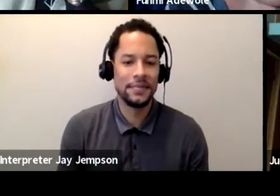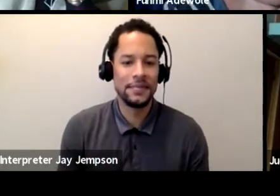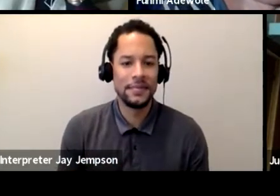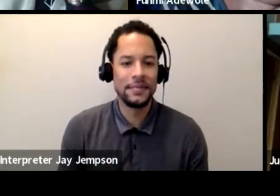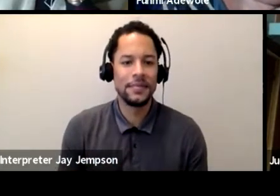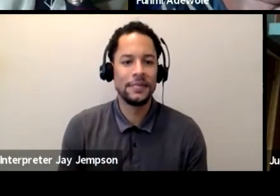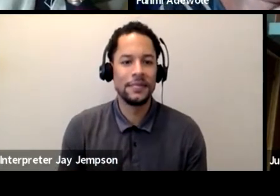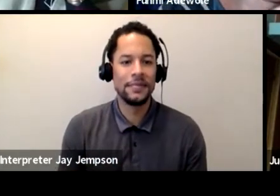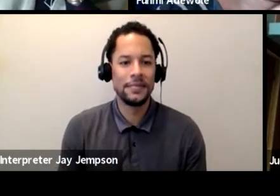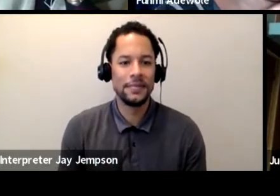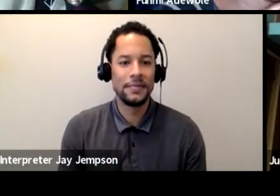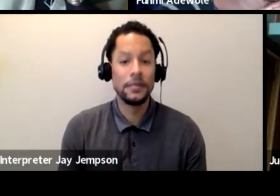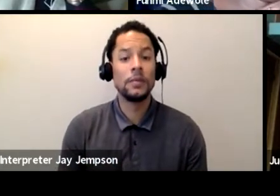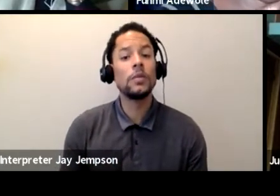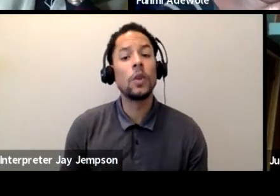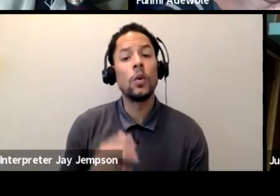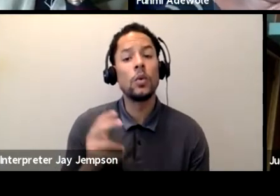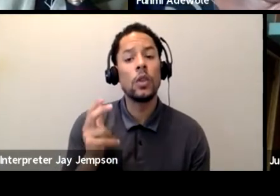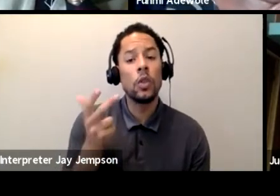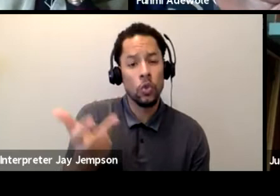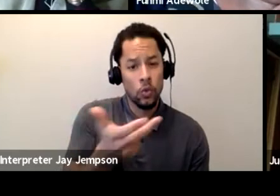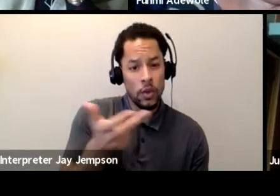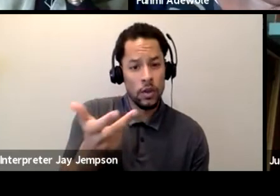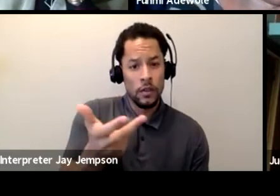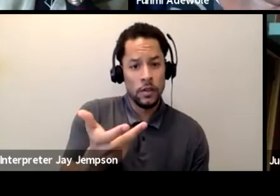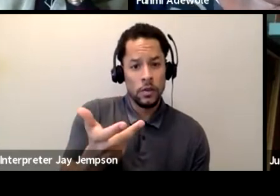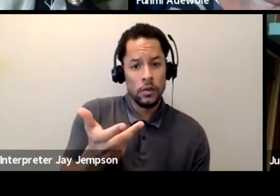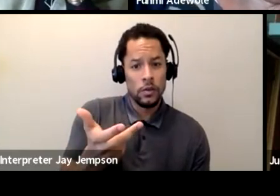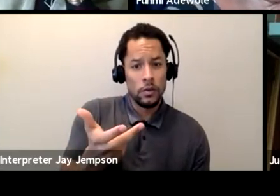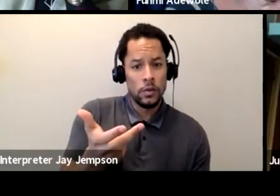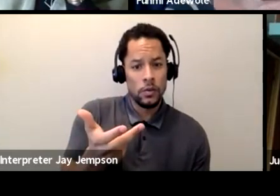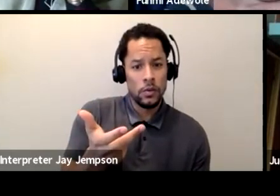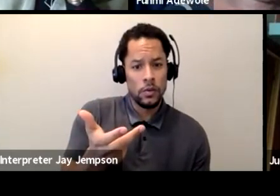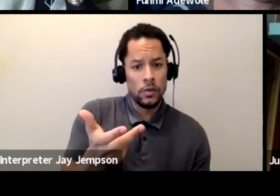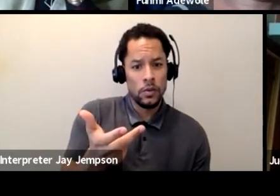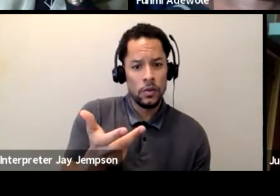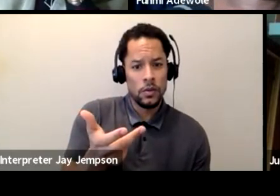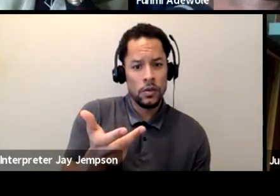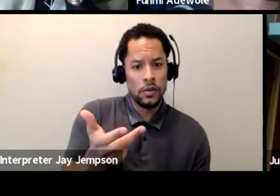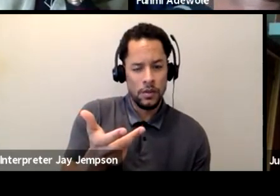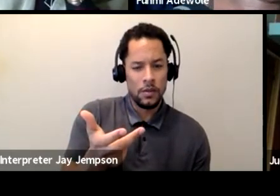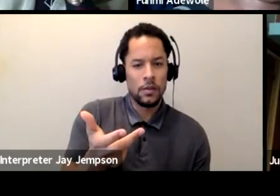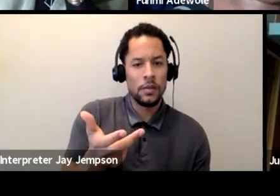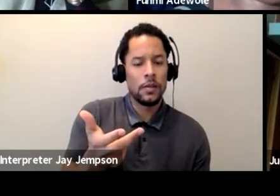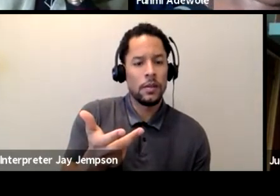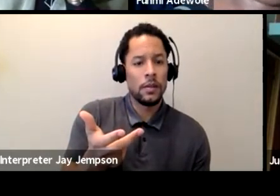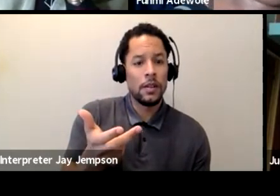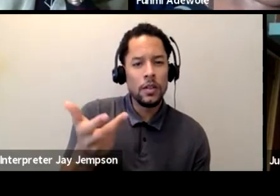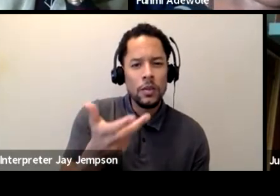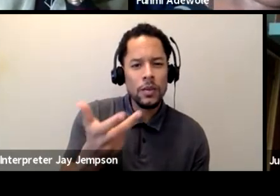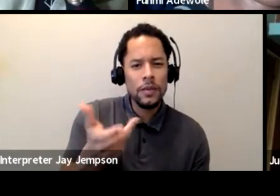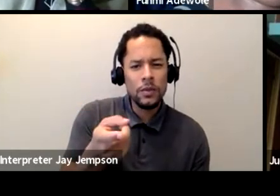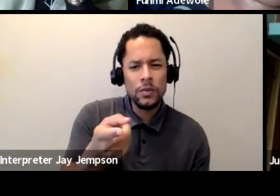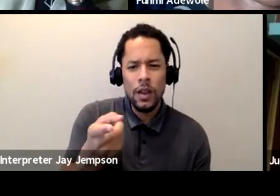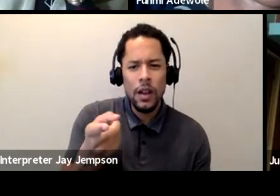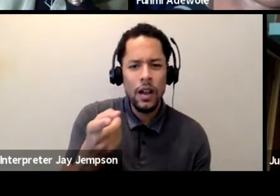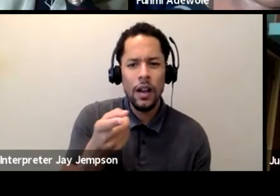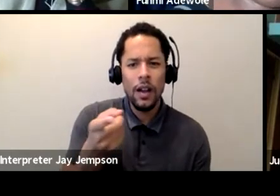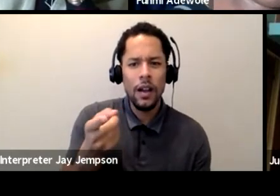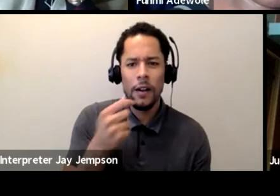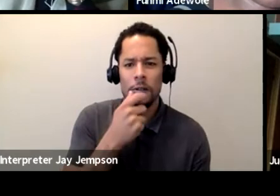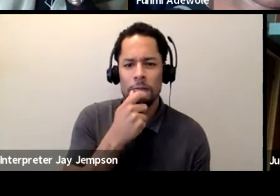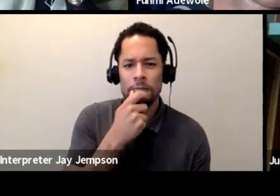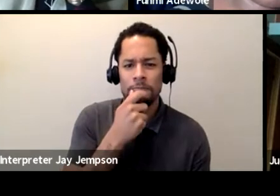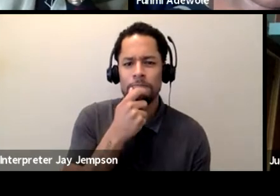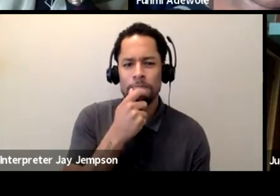of you in your different context, um, how do you go about that? And then maybe in addition to that plot for Fumi, you were